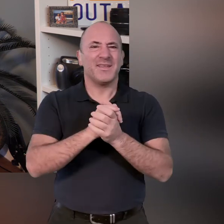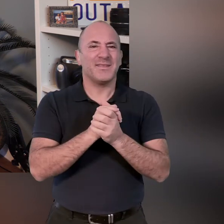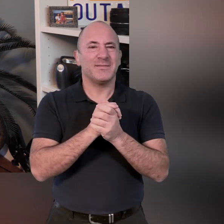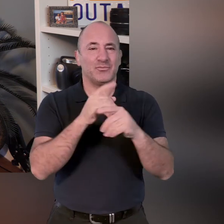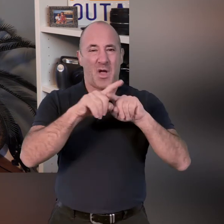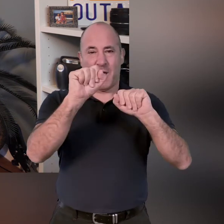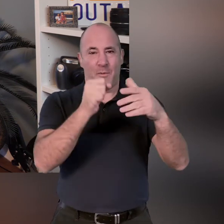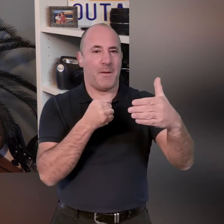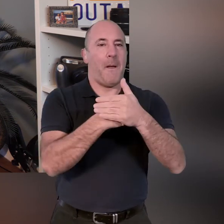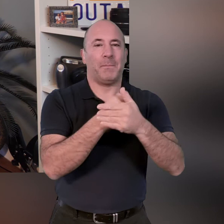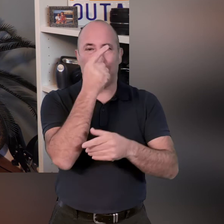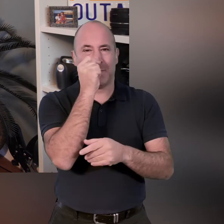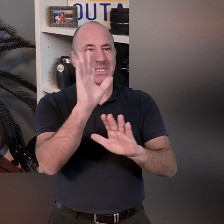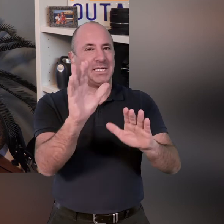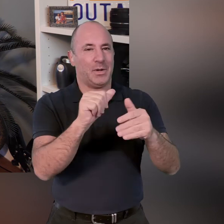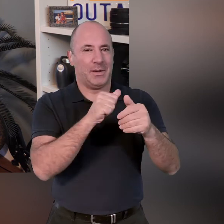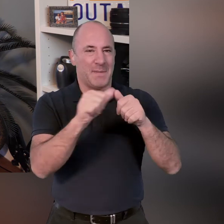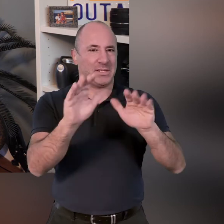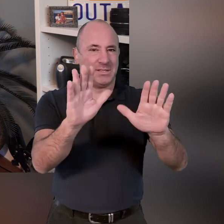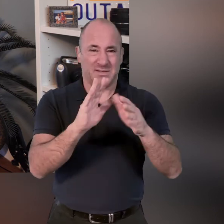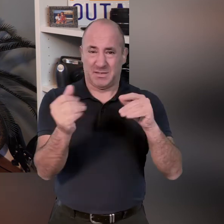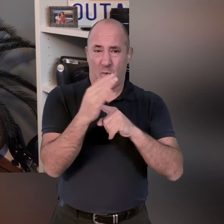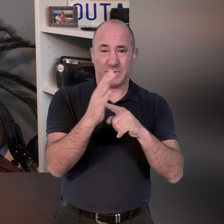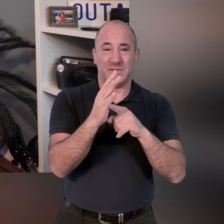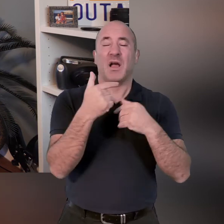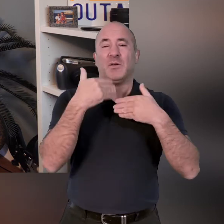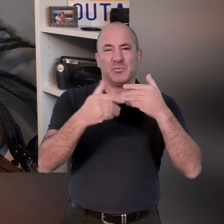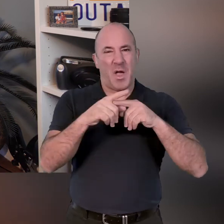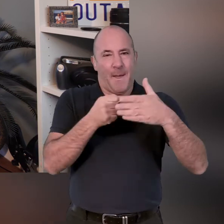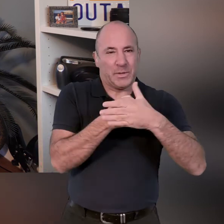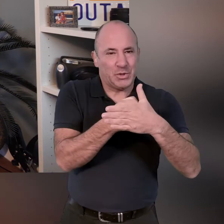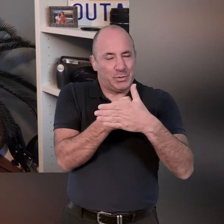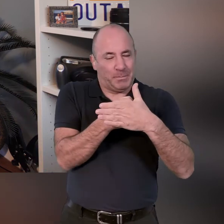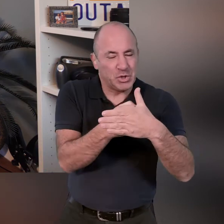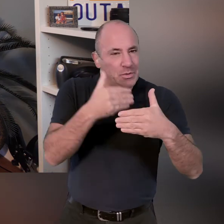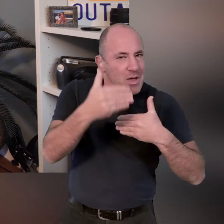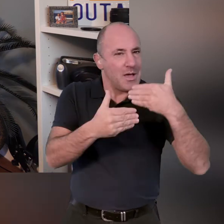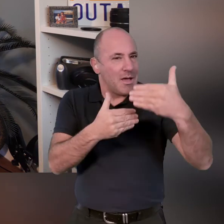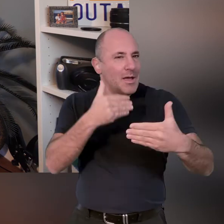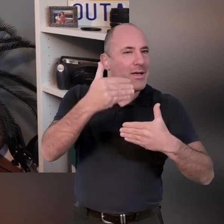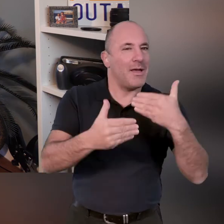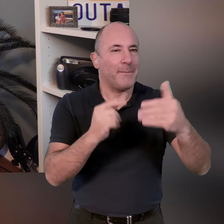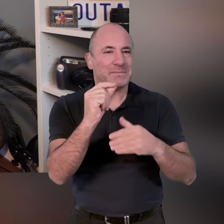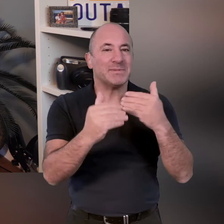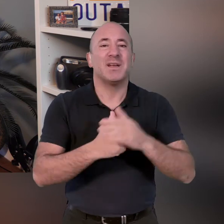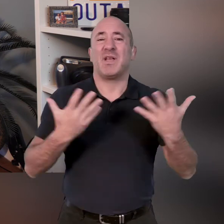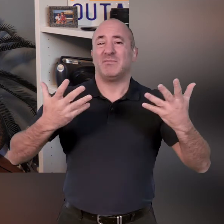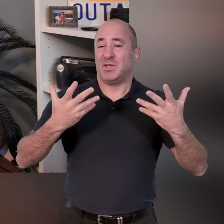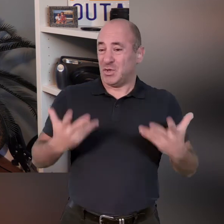do what you can do with your ability that's all that matters and then keep pushing yourself to do better and better each time you come in